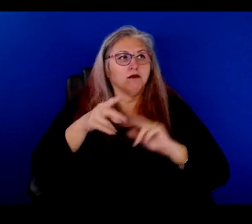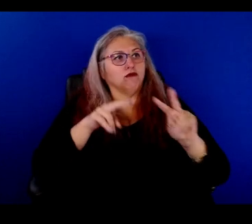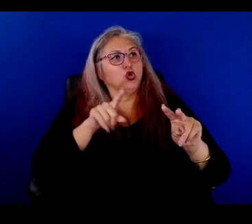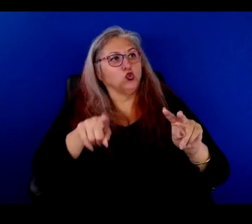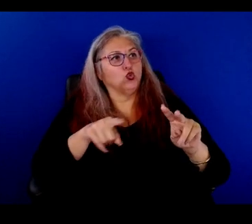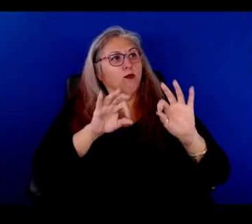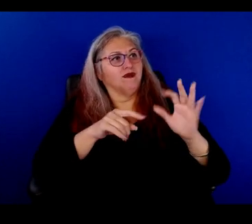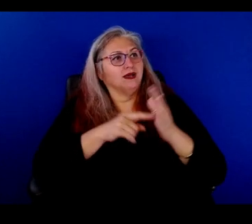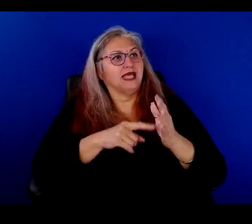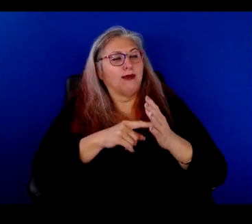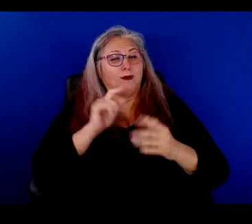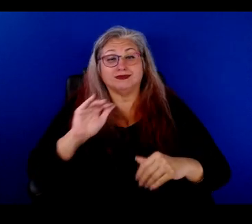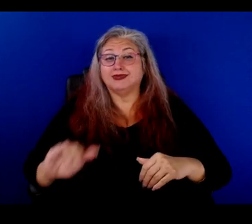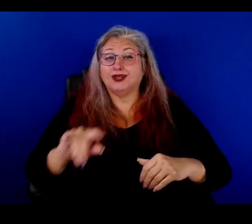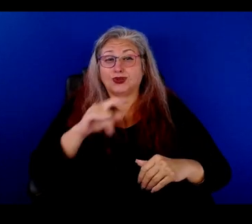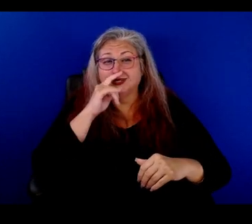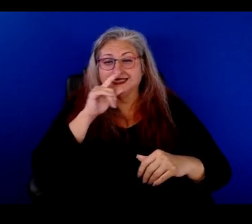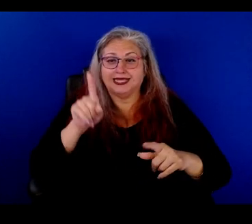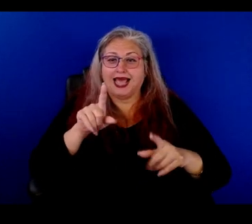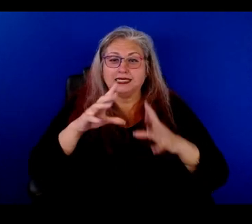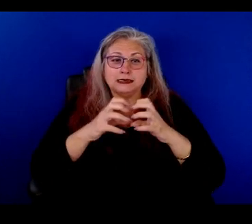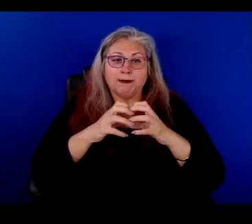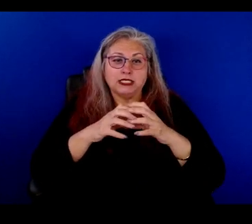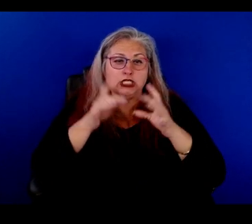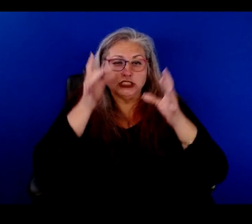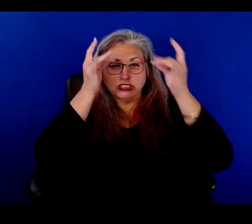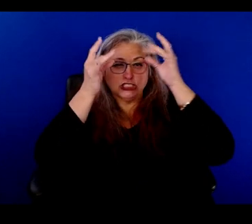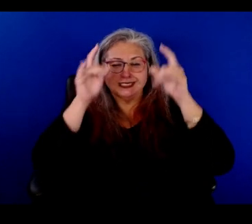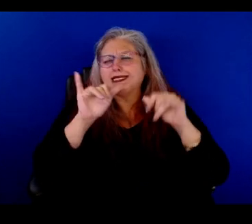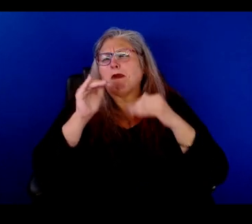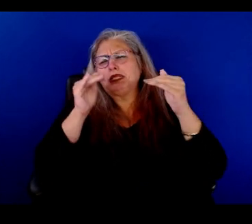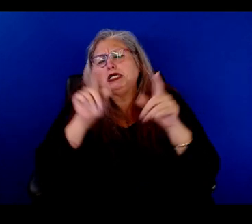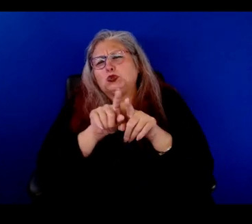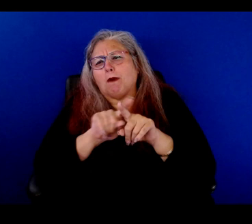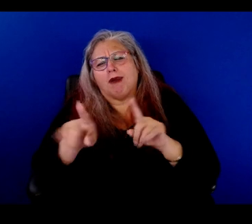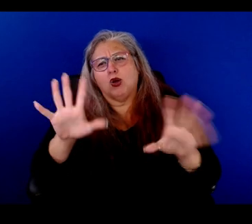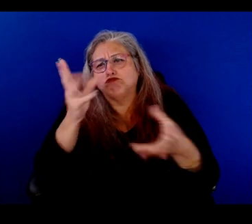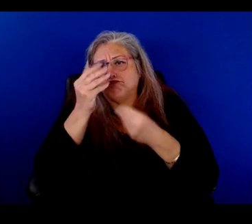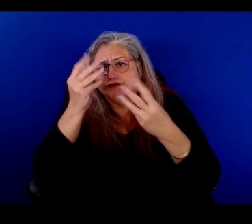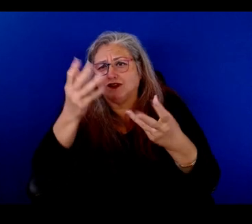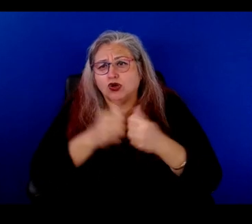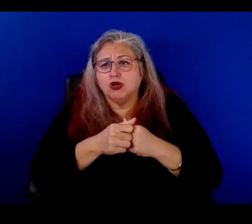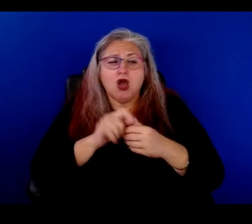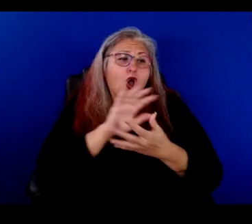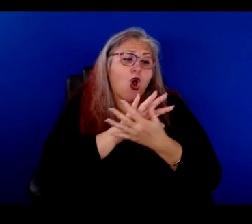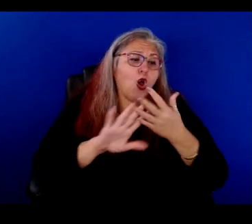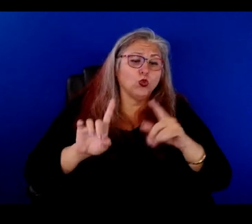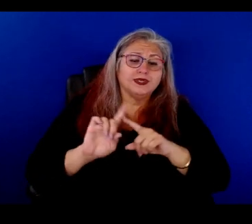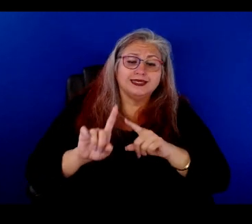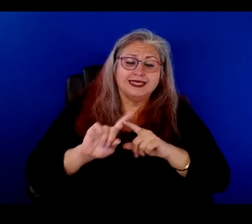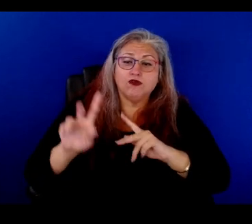an example because little kids are sponges and adults are too. And that's really beautiful that all those different